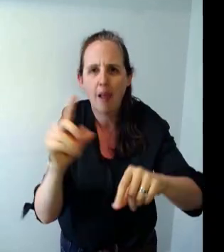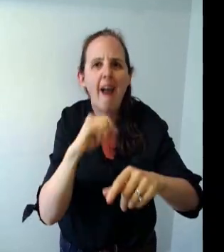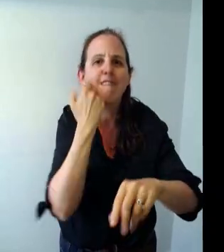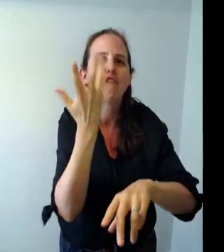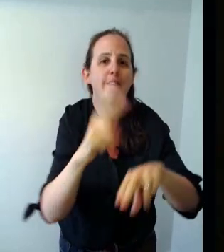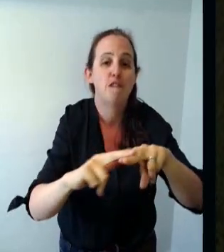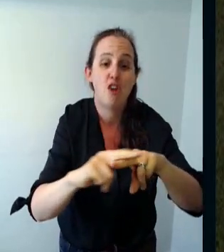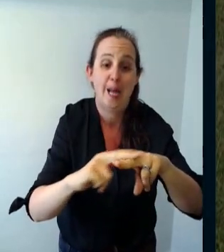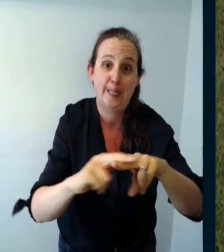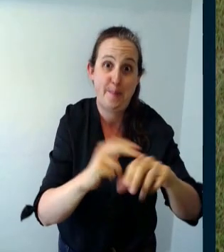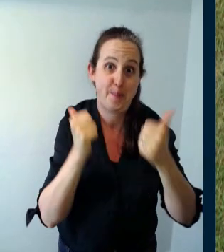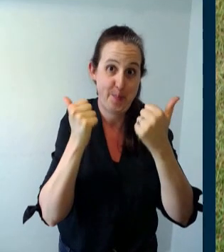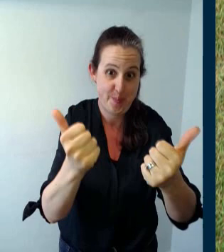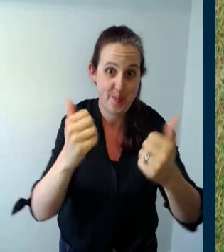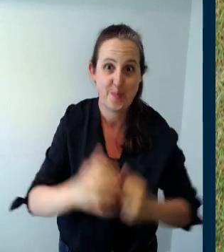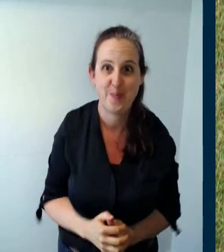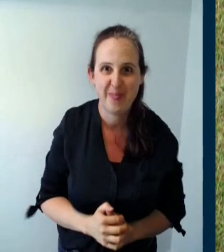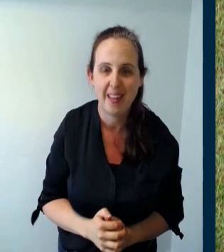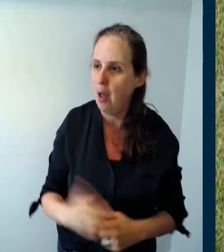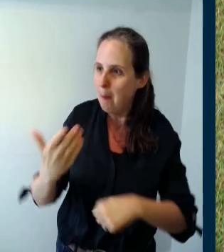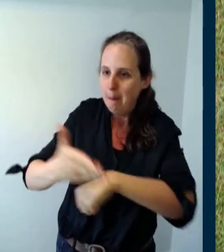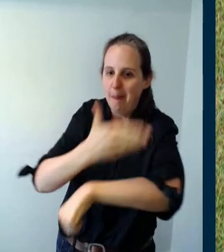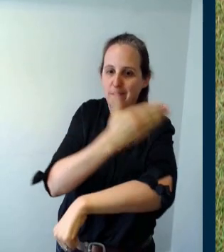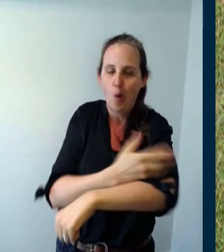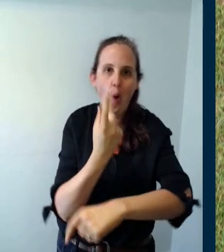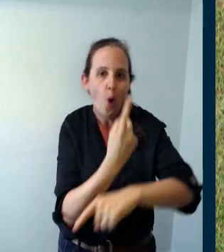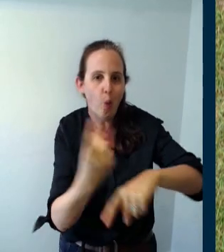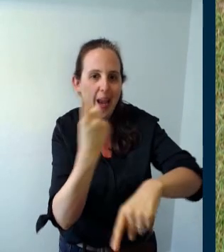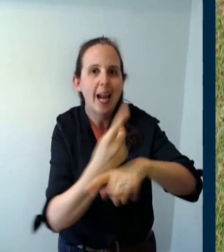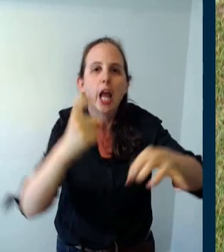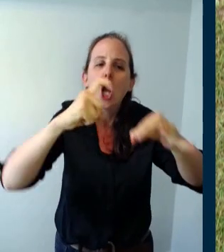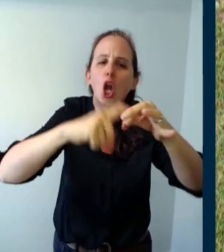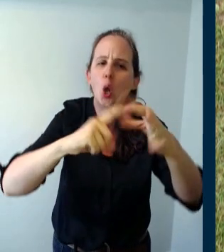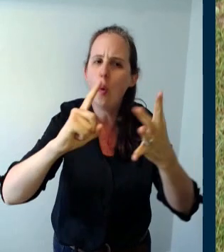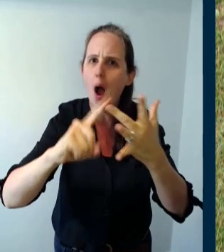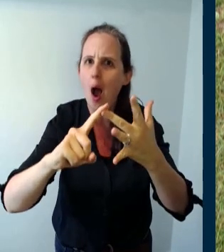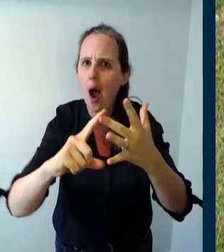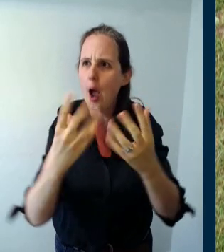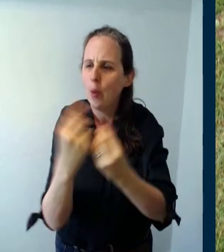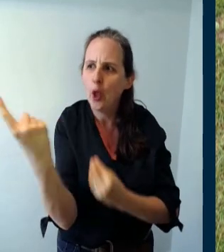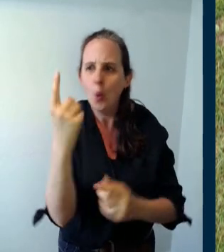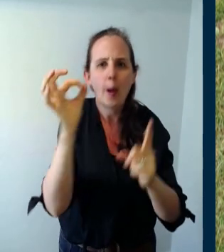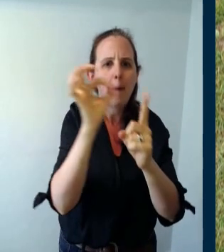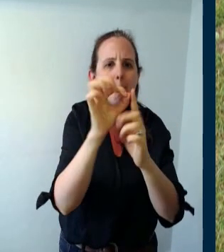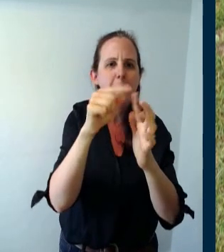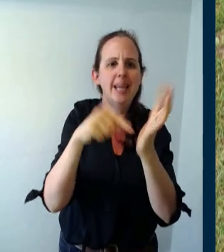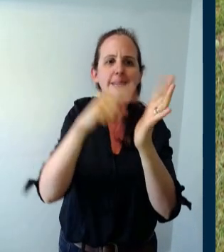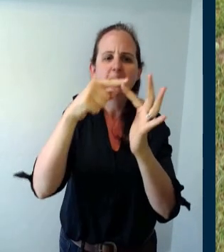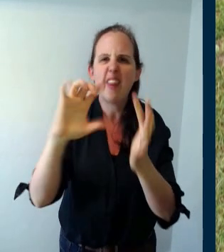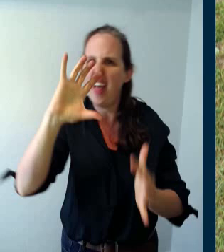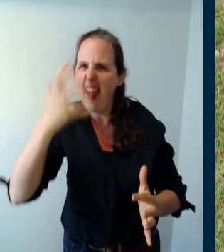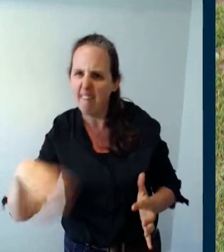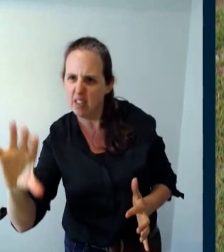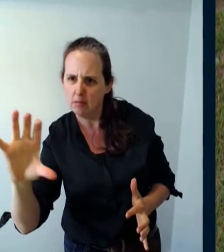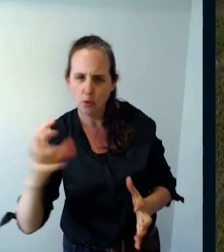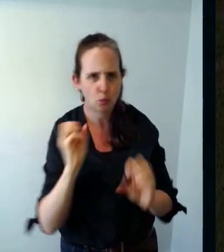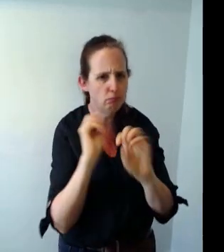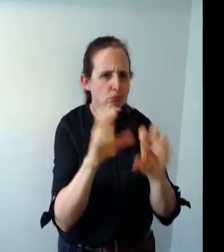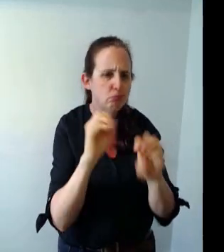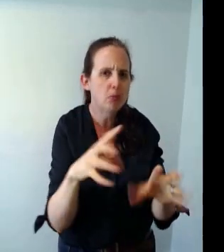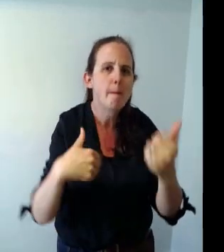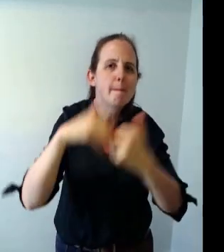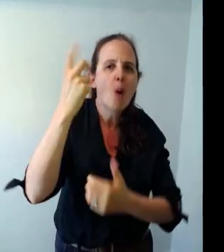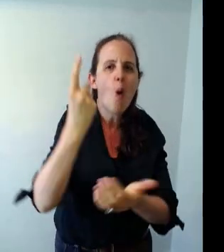and before that we have our weekly qi with pete the elephant to tell us a little bit more about dragonflies